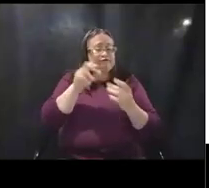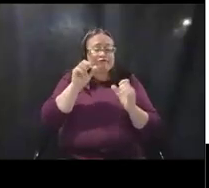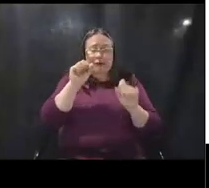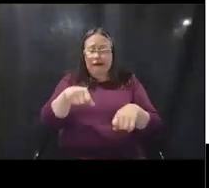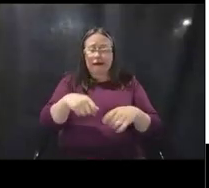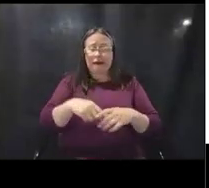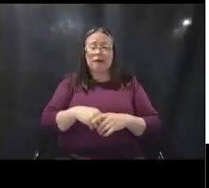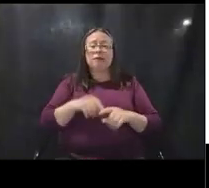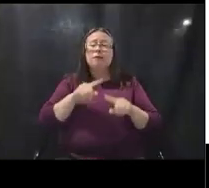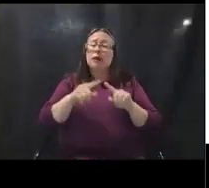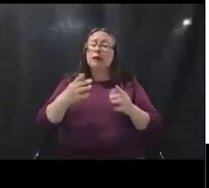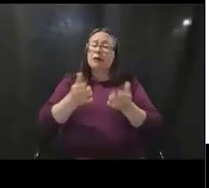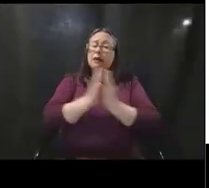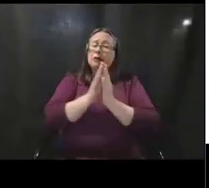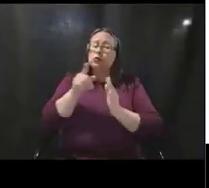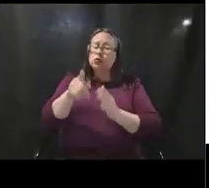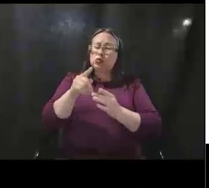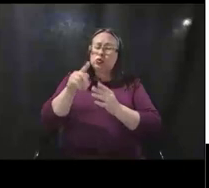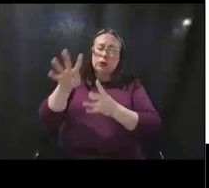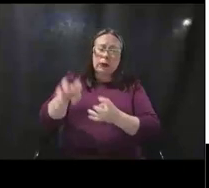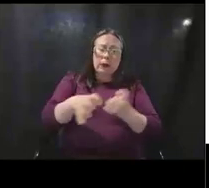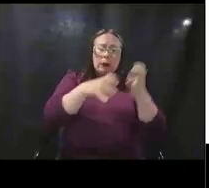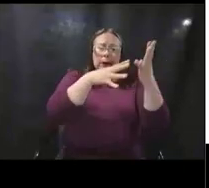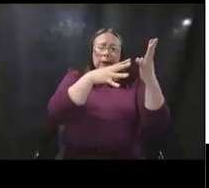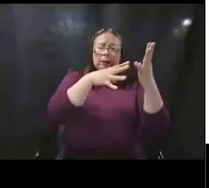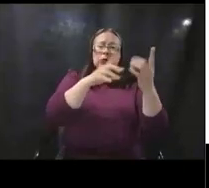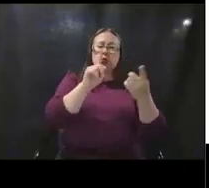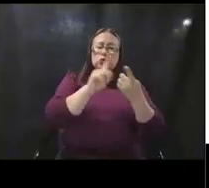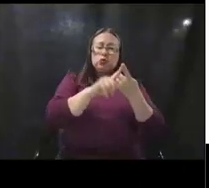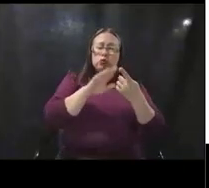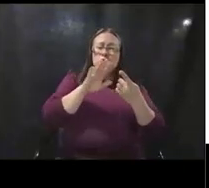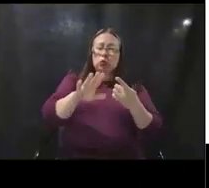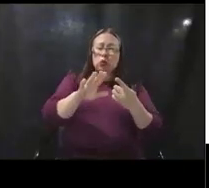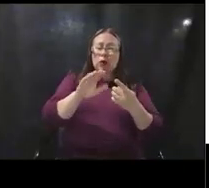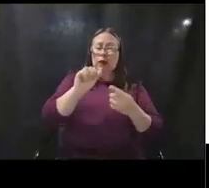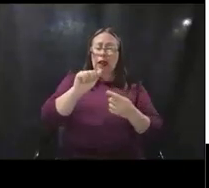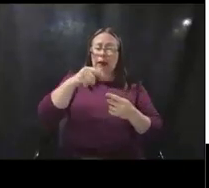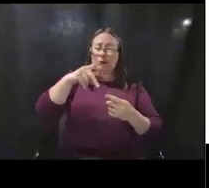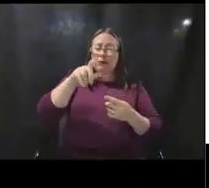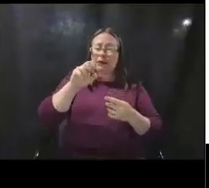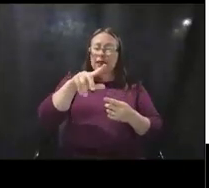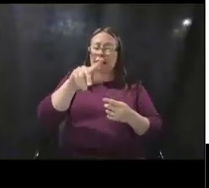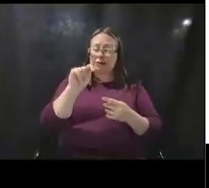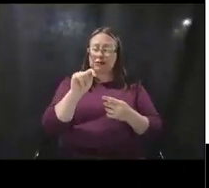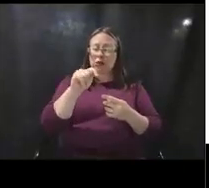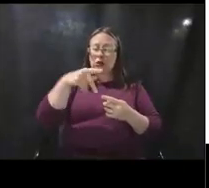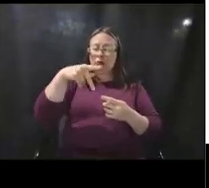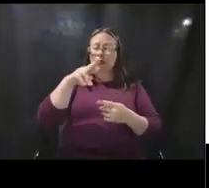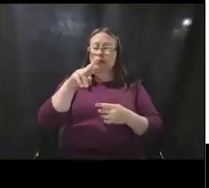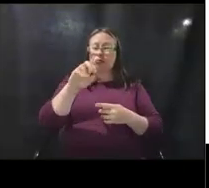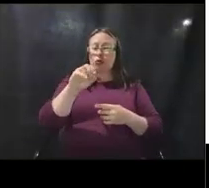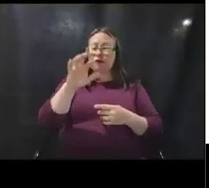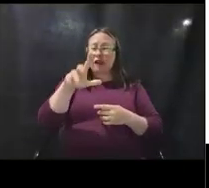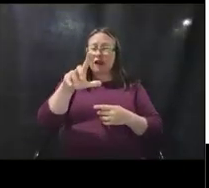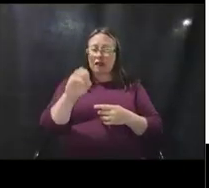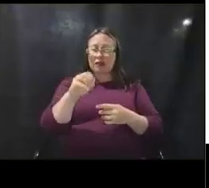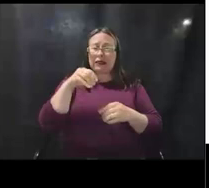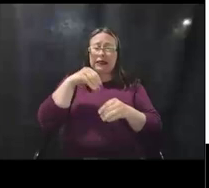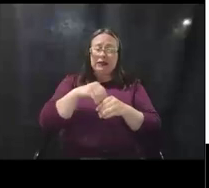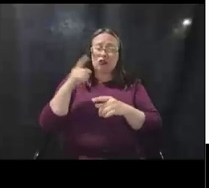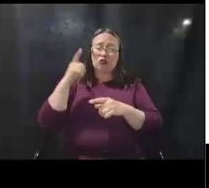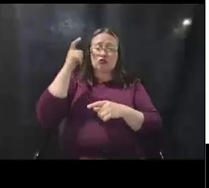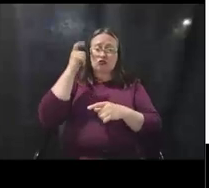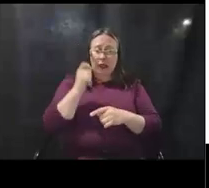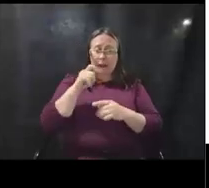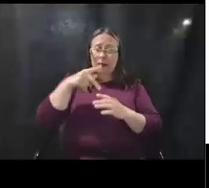you upload your vaccine information submission to your applicant profile in the public assistance grants portal. If you have applied for public